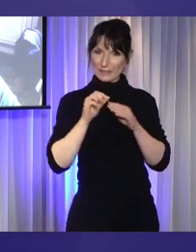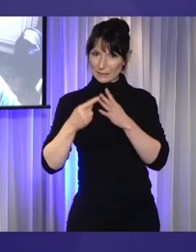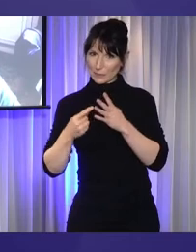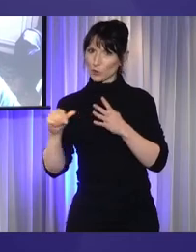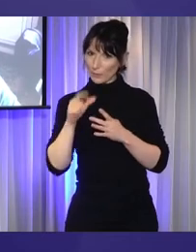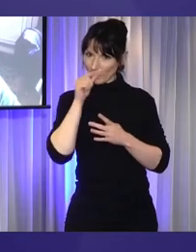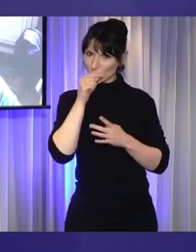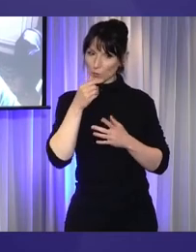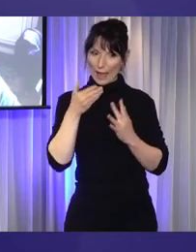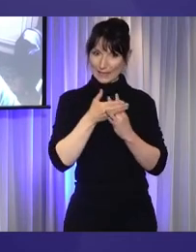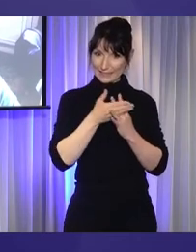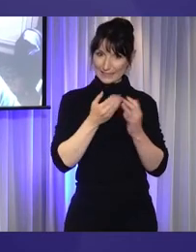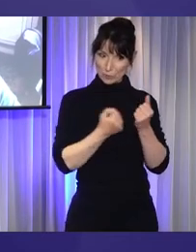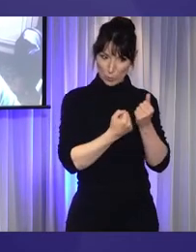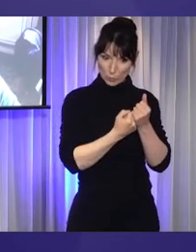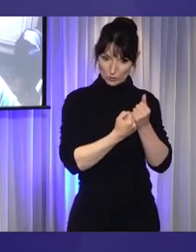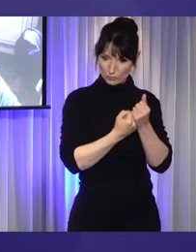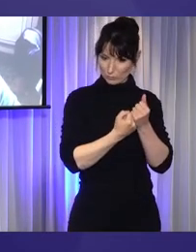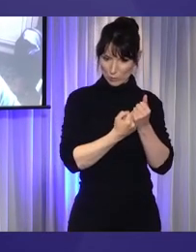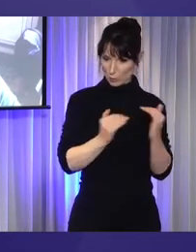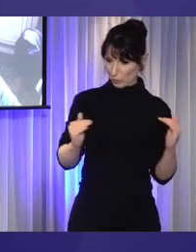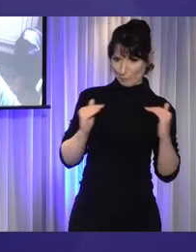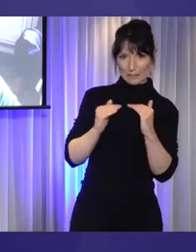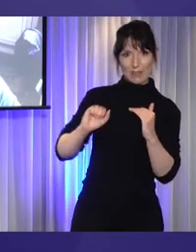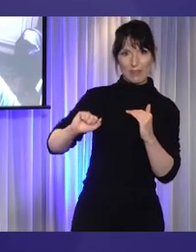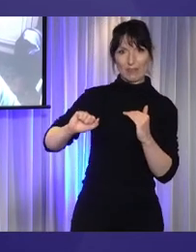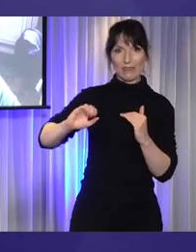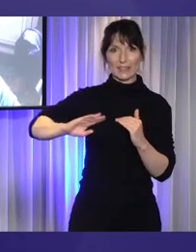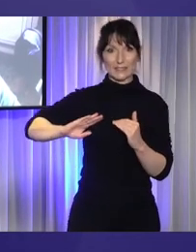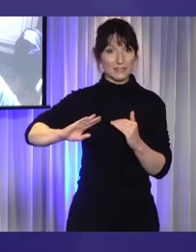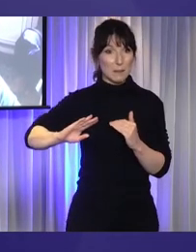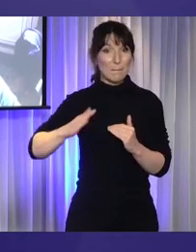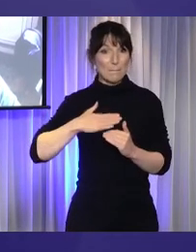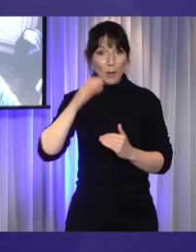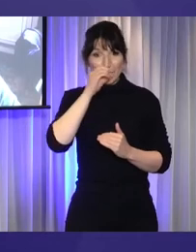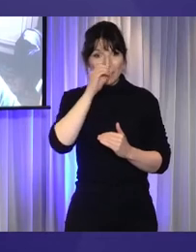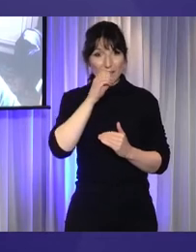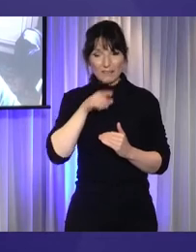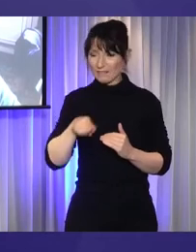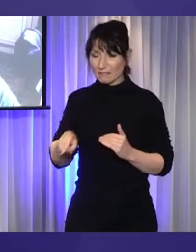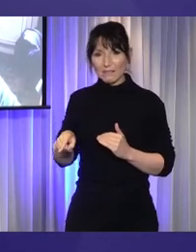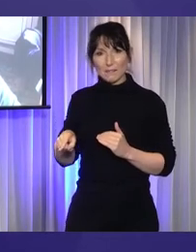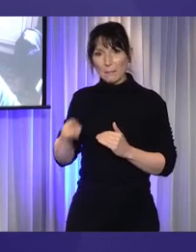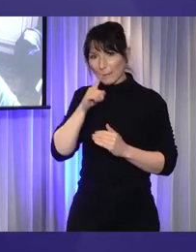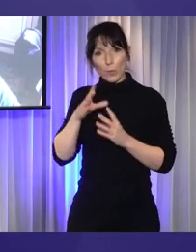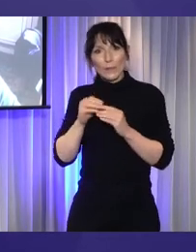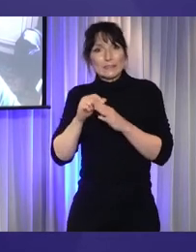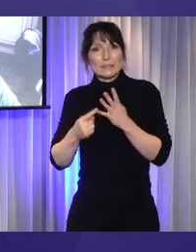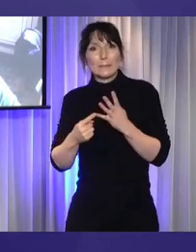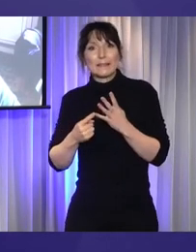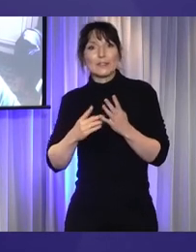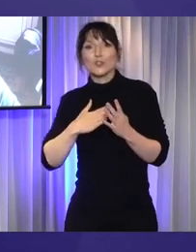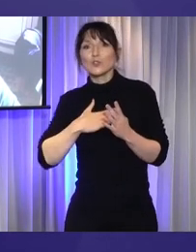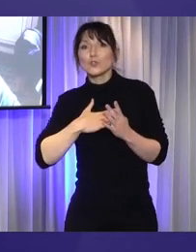In my opinion, most people with disability do not want any more